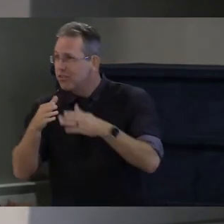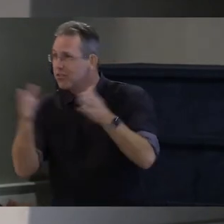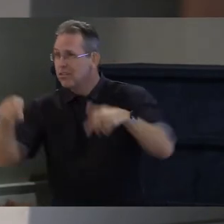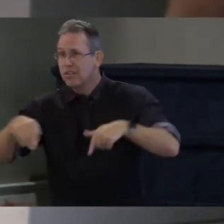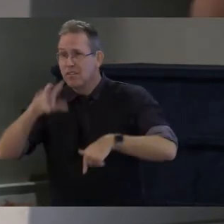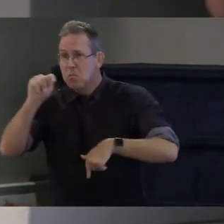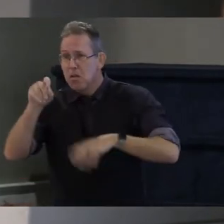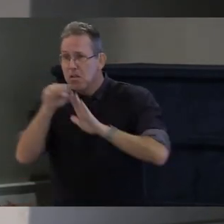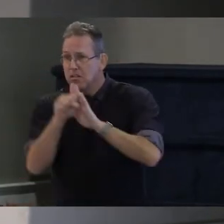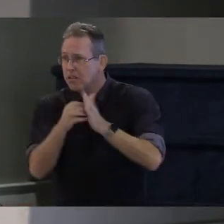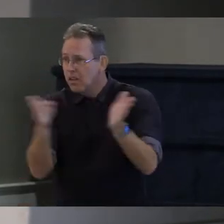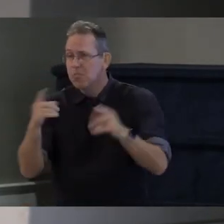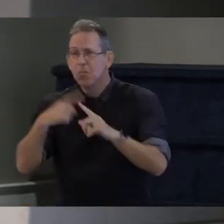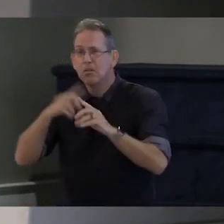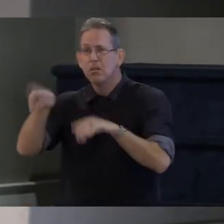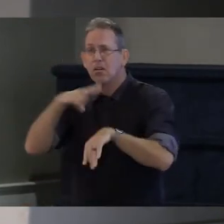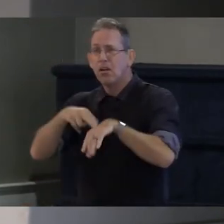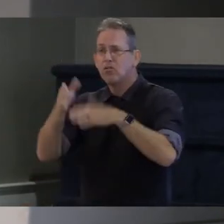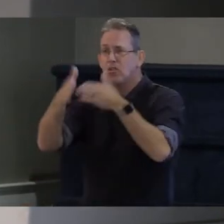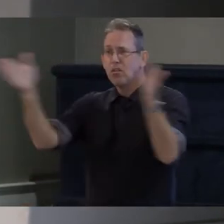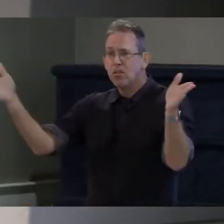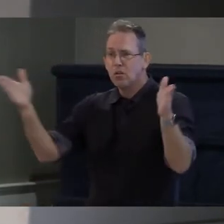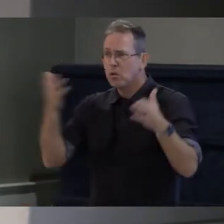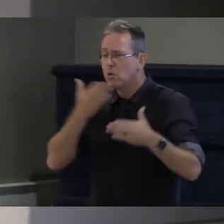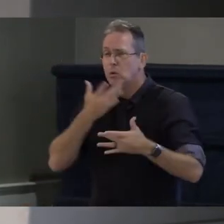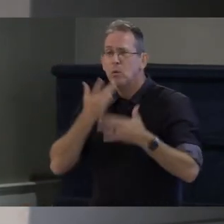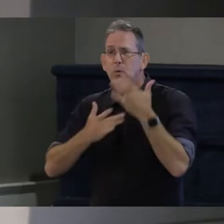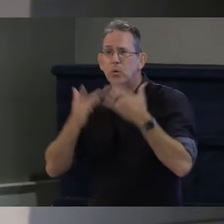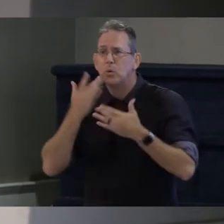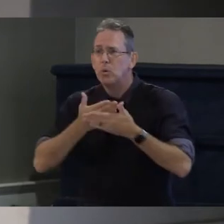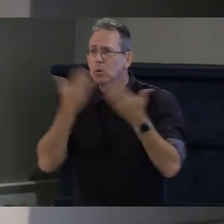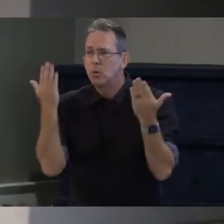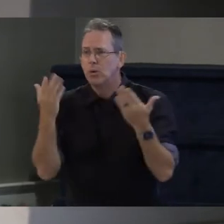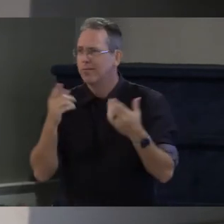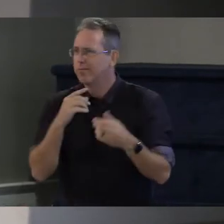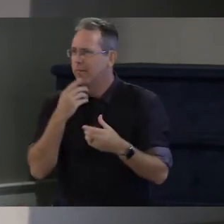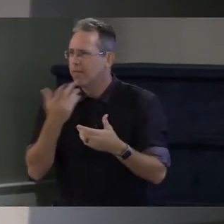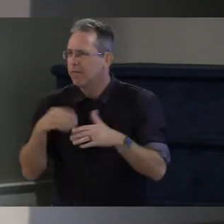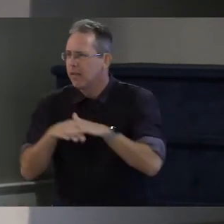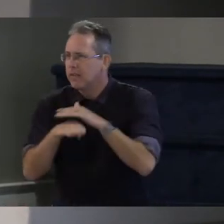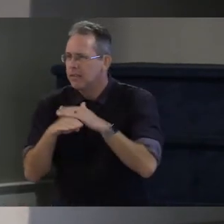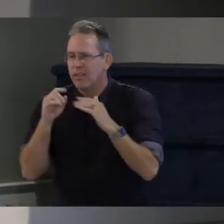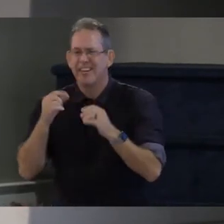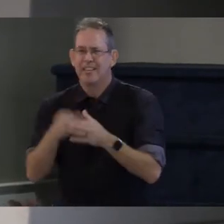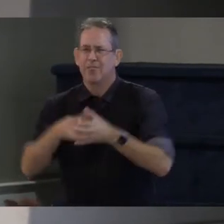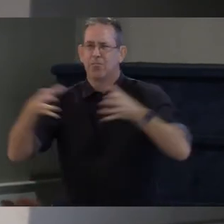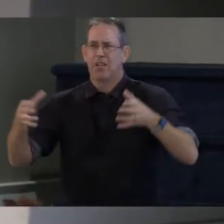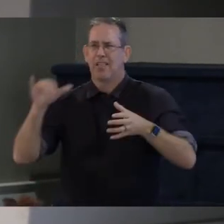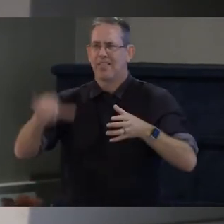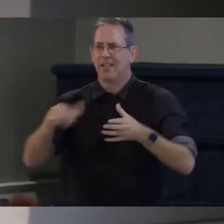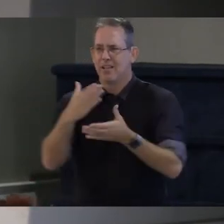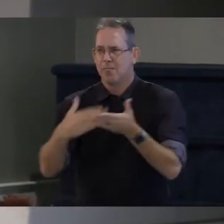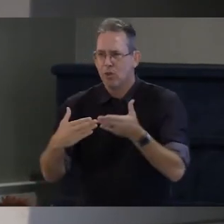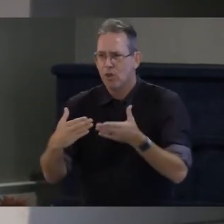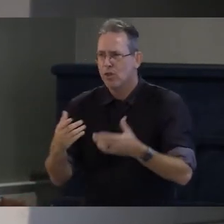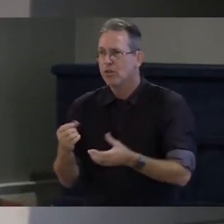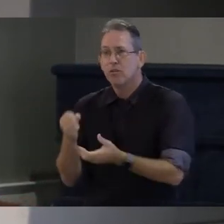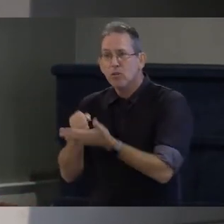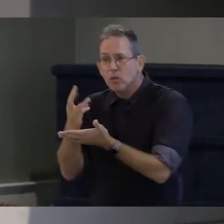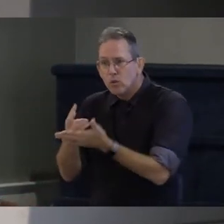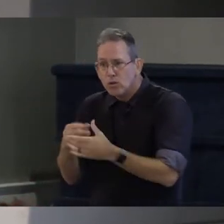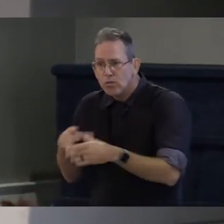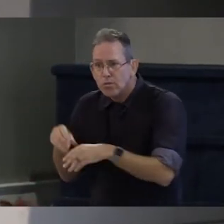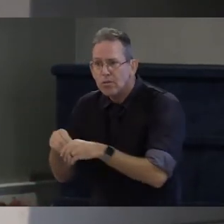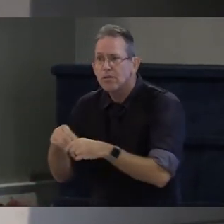funding just isn't there to support expanded access to social workers to mental health and support services in our